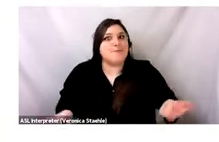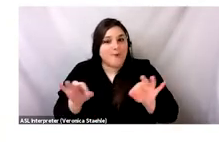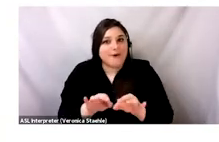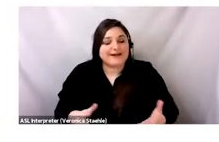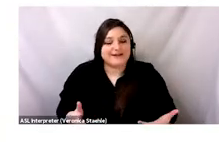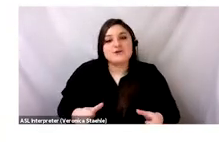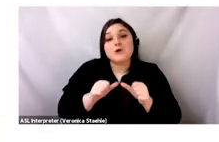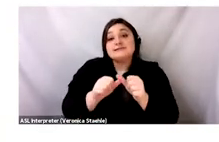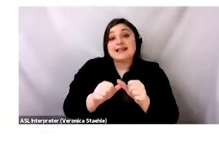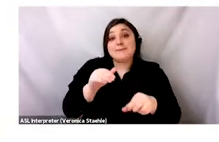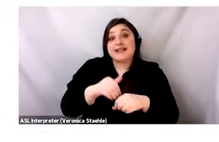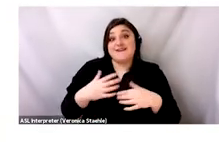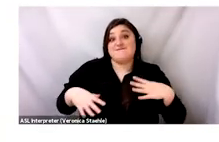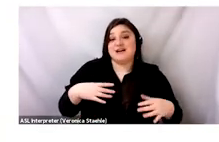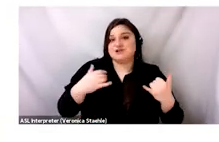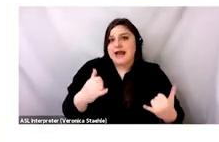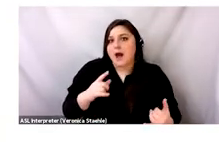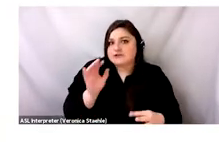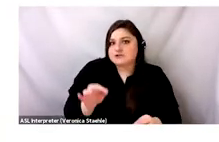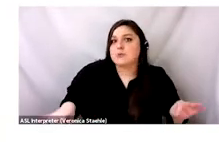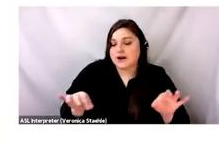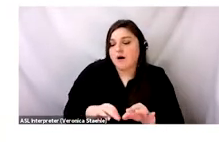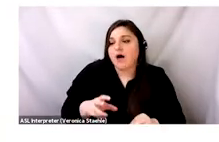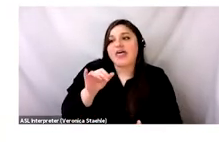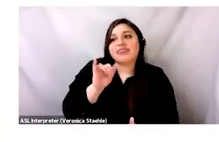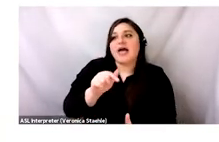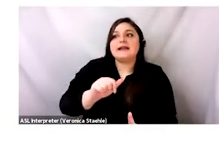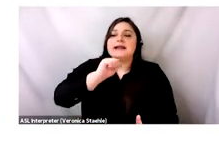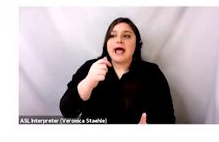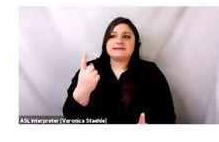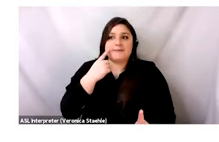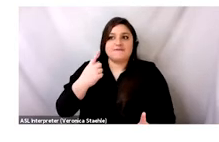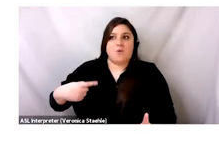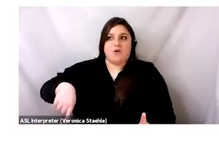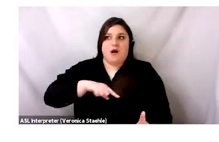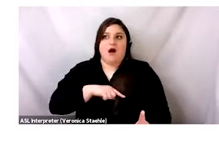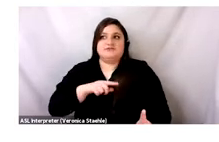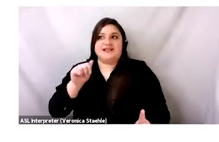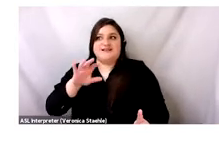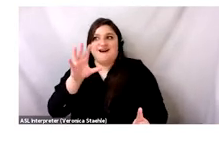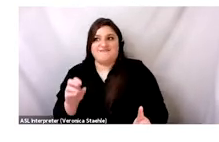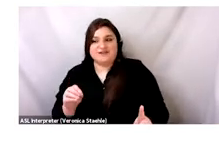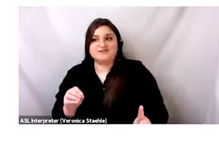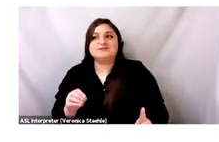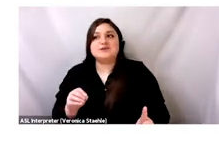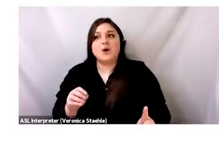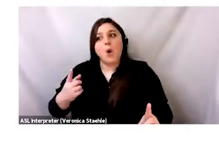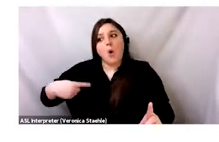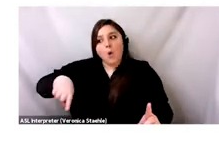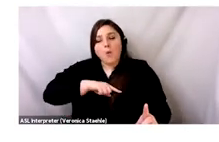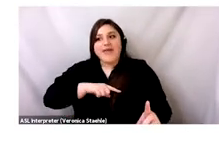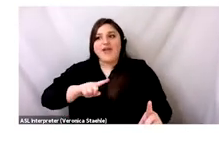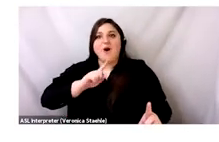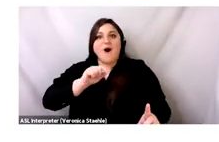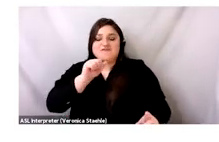I mean, everybody is talking about sustainability now, sustainability in fashion now. And for me, it's not something that we